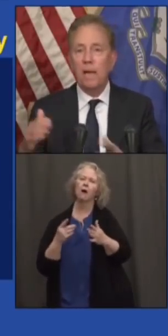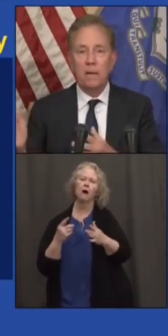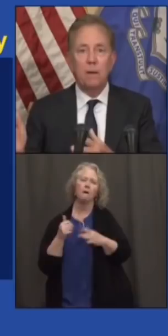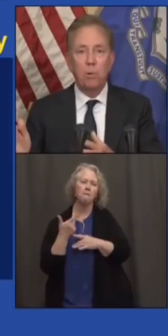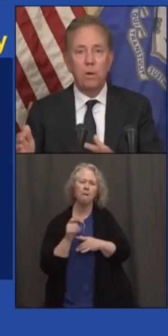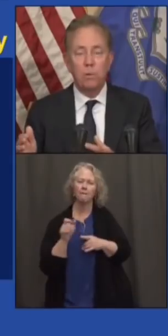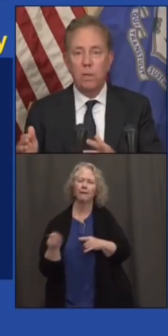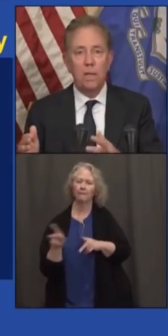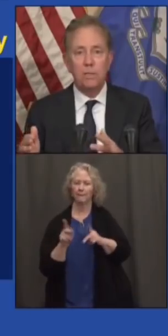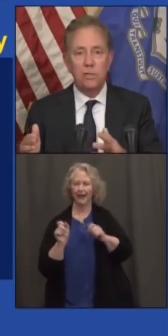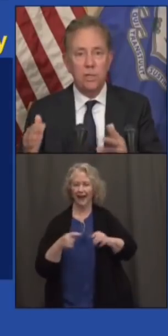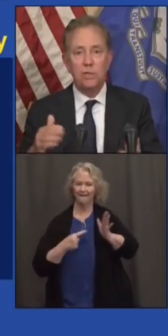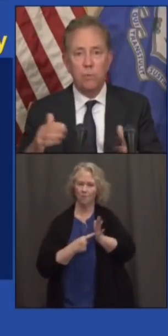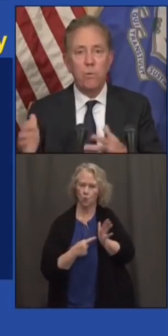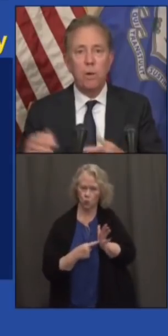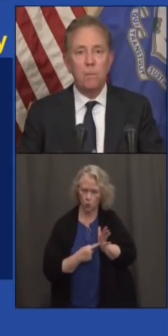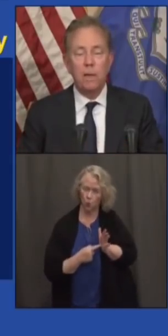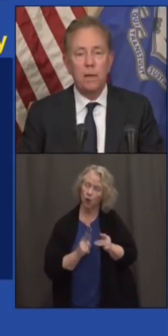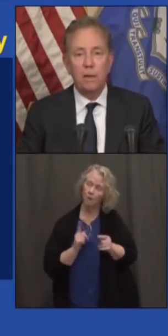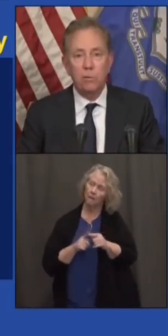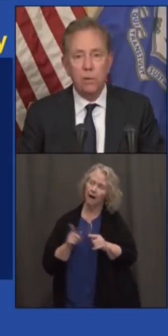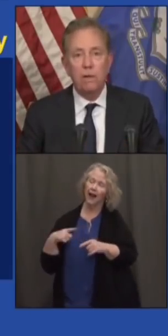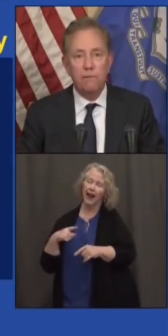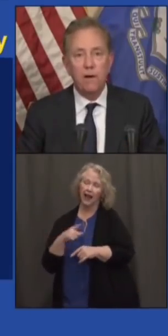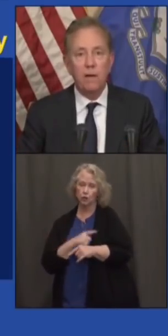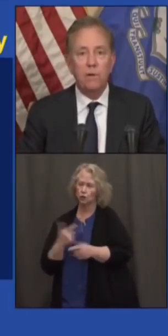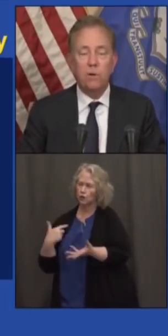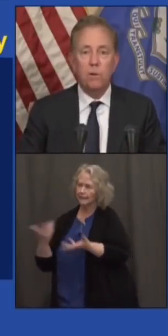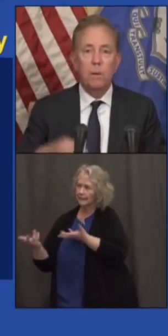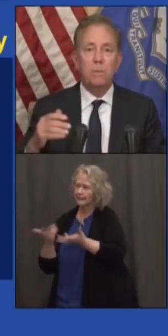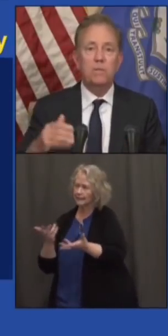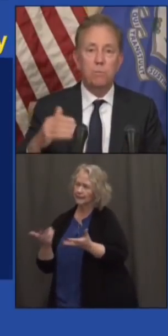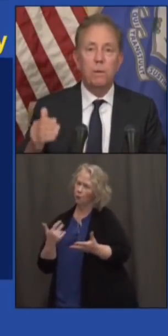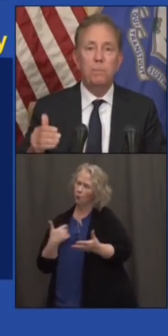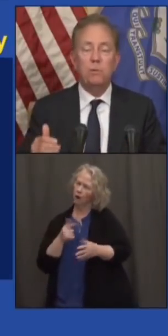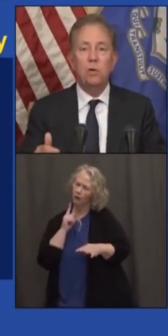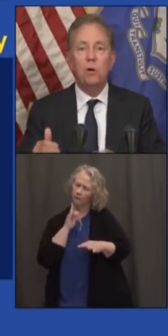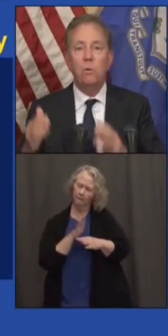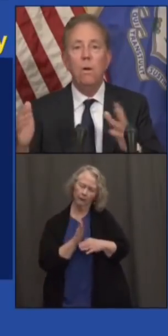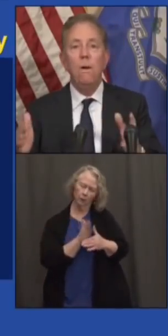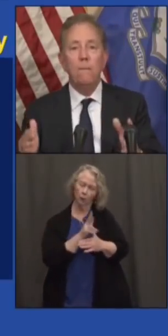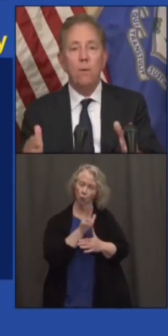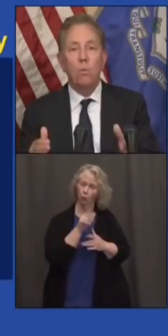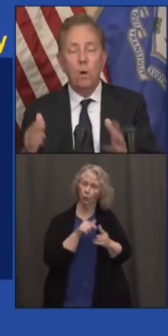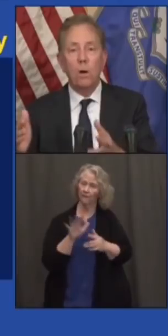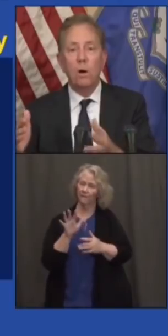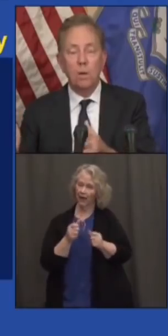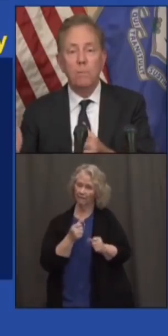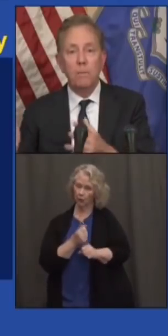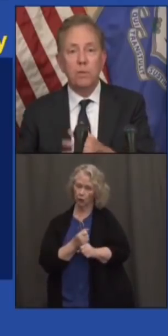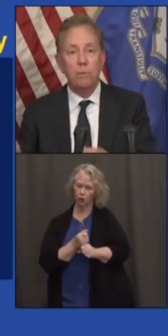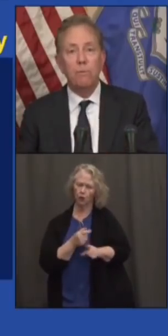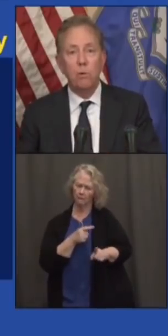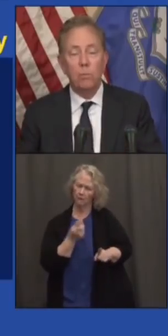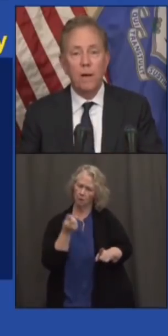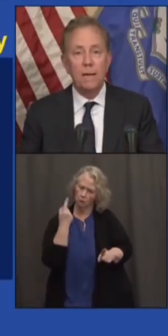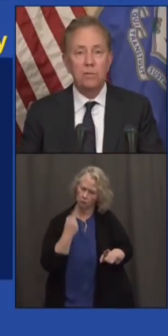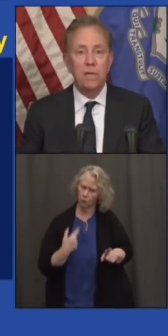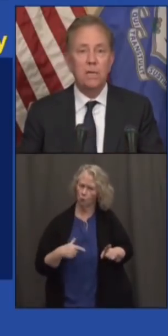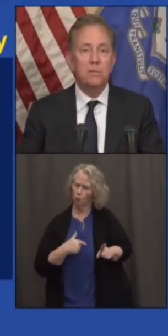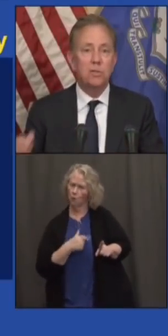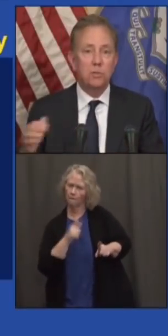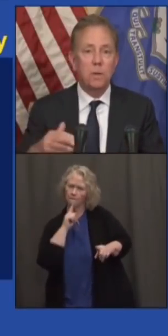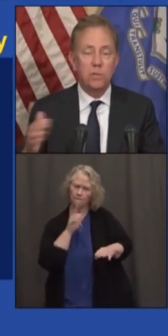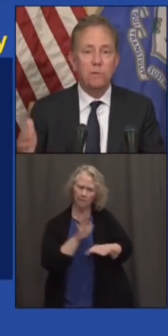top of that, I'm working with the legislature. We want to make a three-, five-year commitment so people know what our commitment to affordable